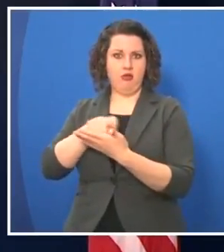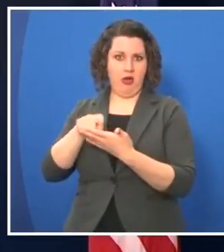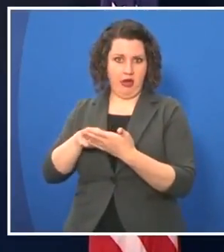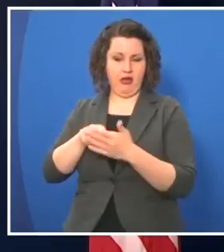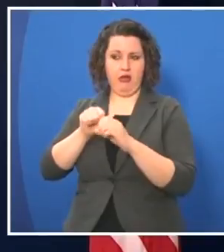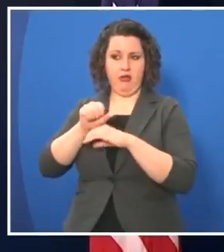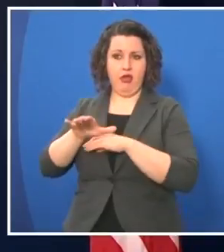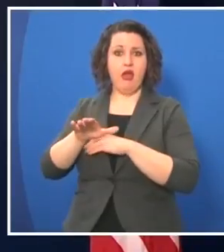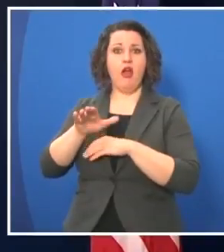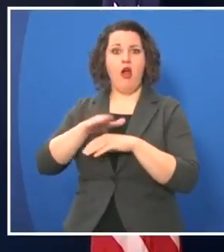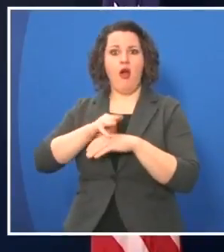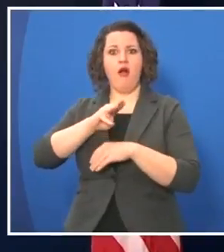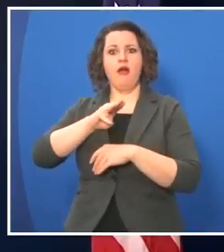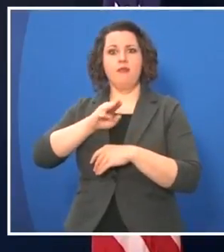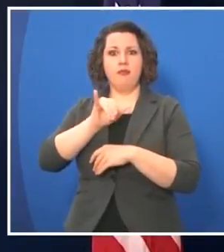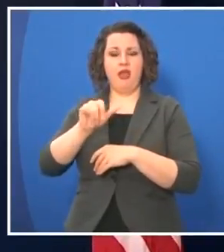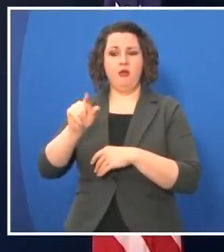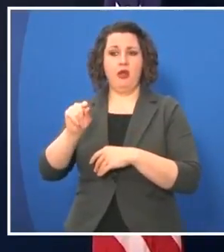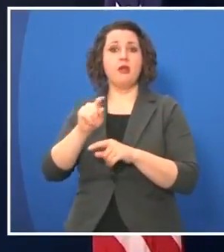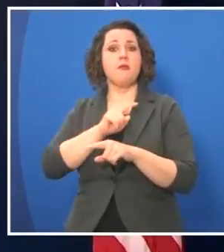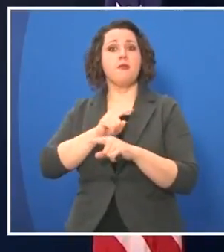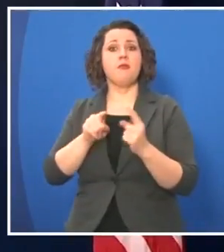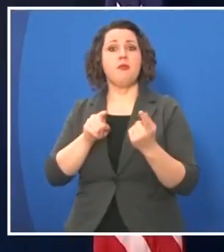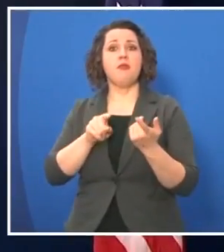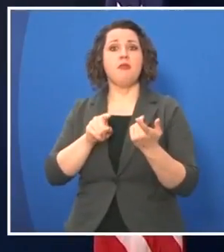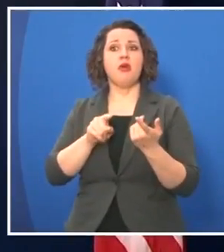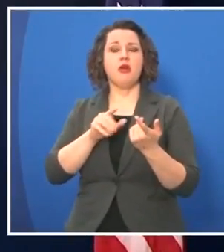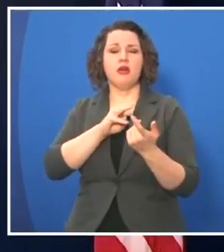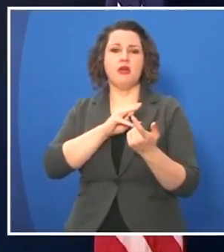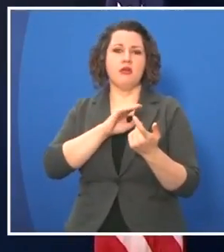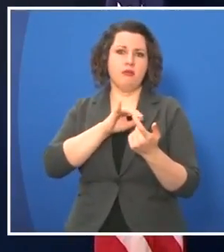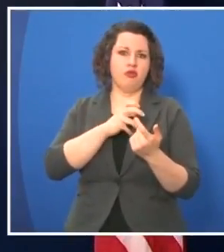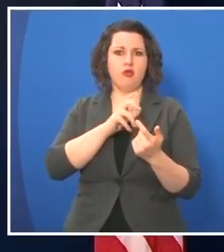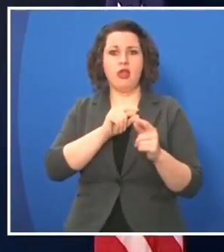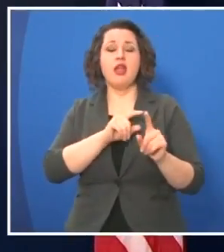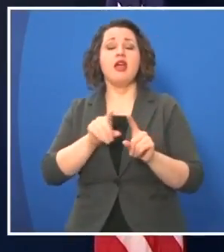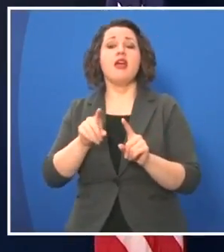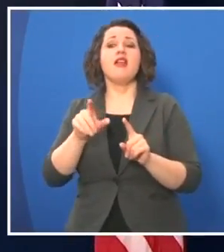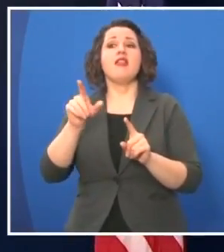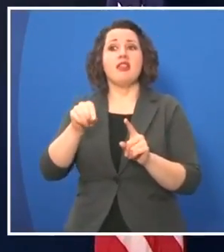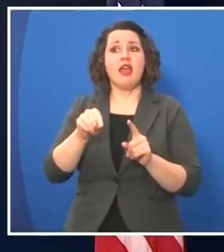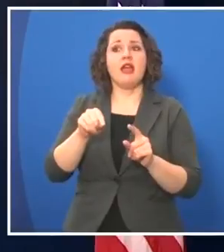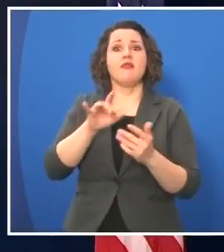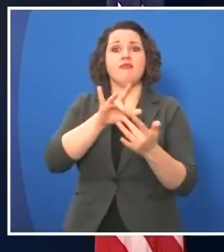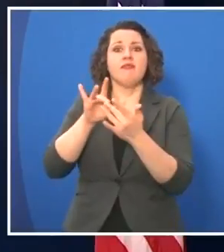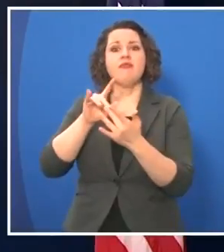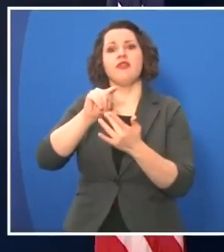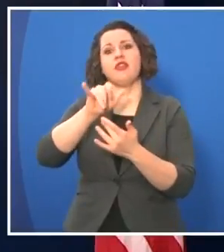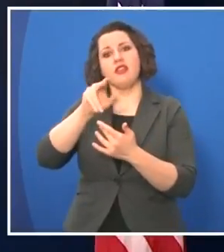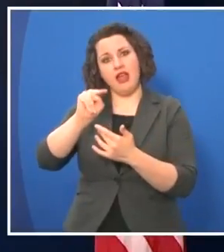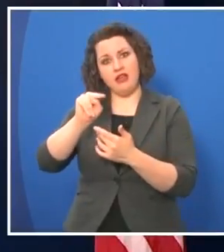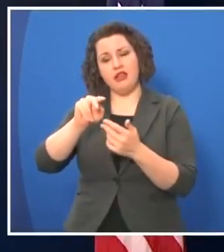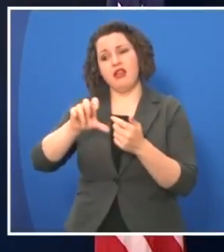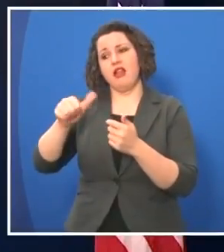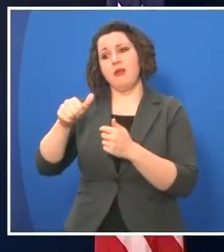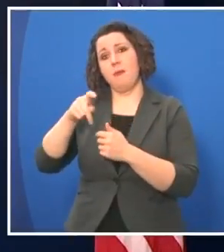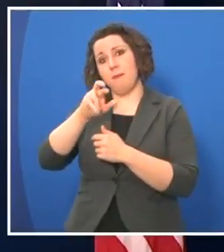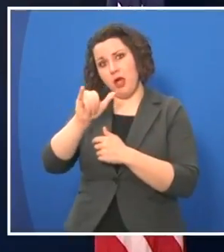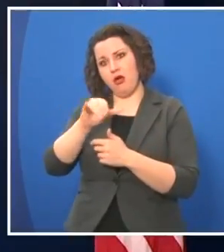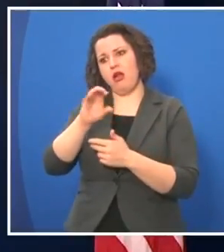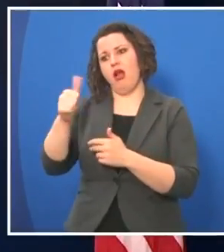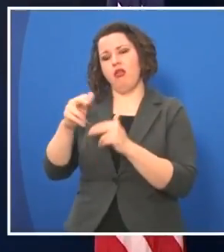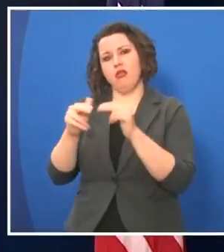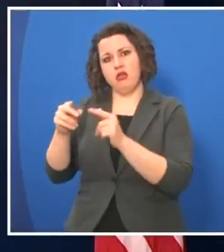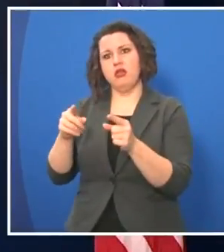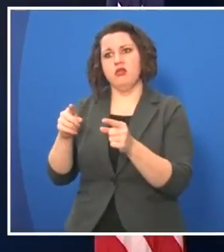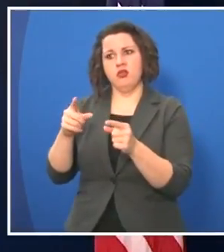but they had, in fact, already been in touch with the Tyson, other facilities, and the Perry plant. To talk about some of the processes